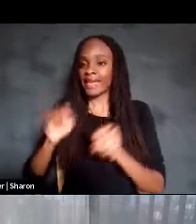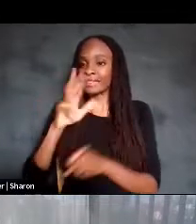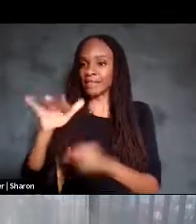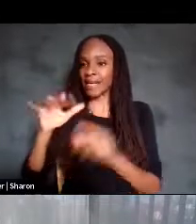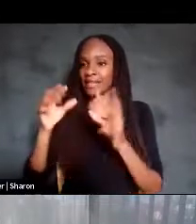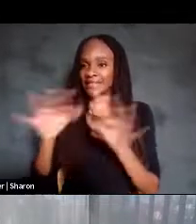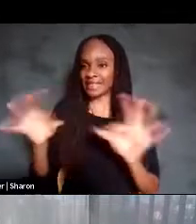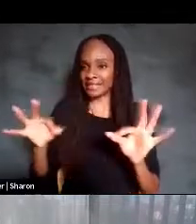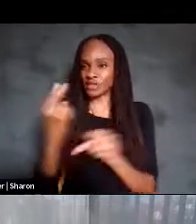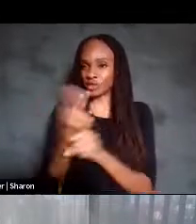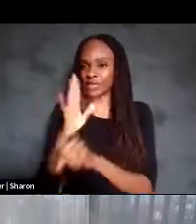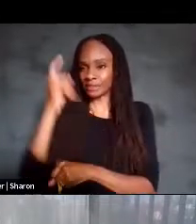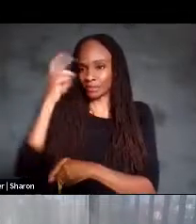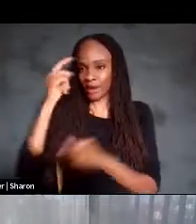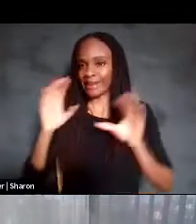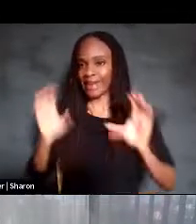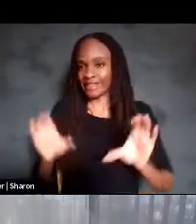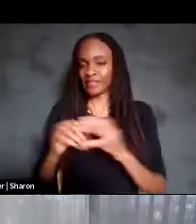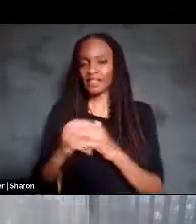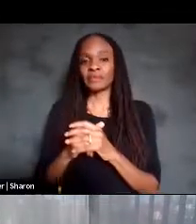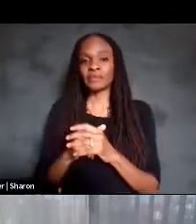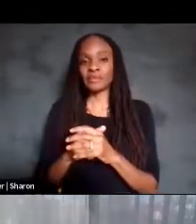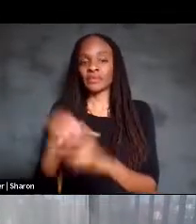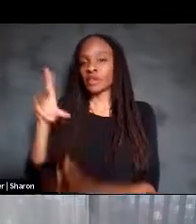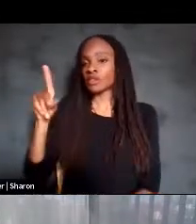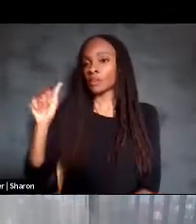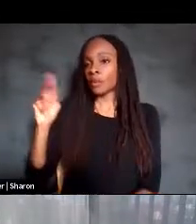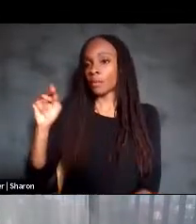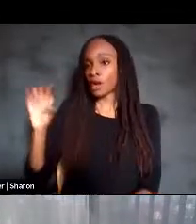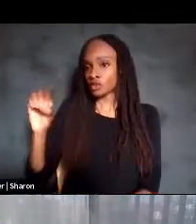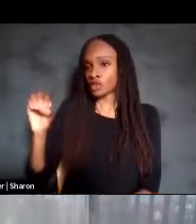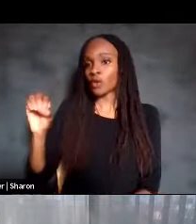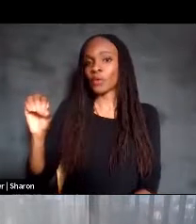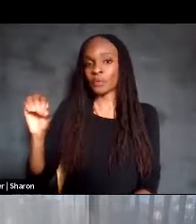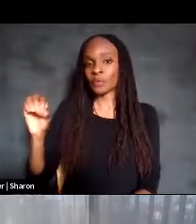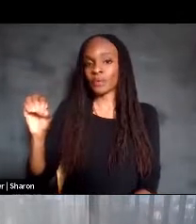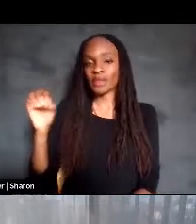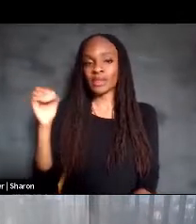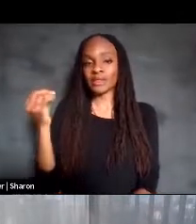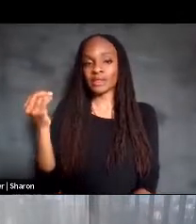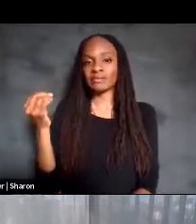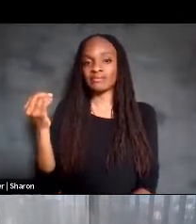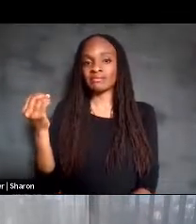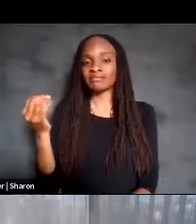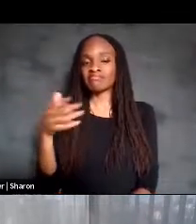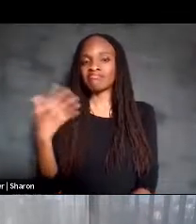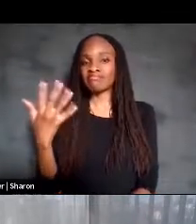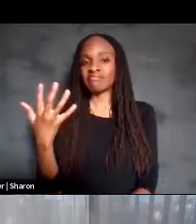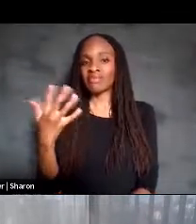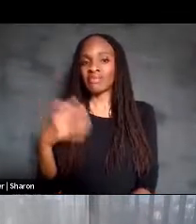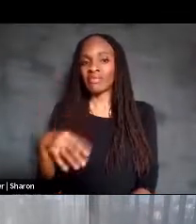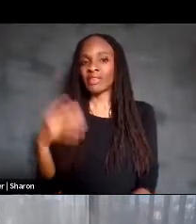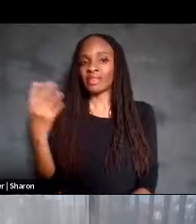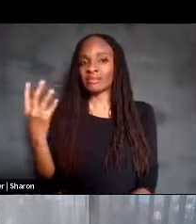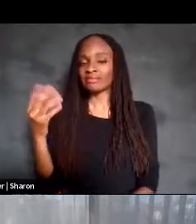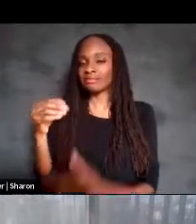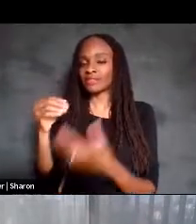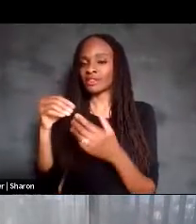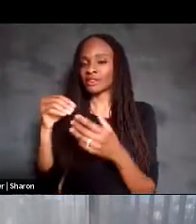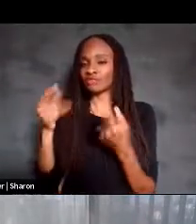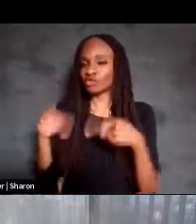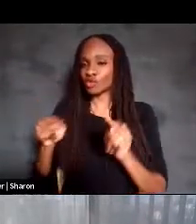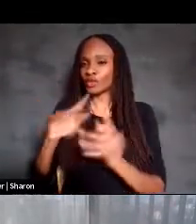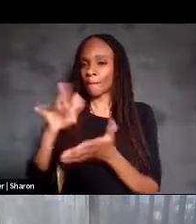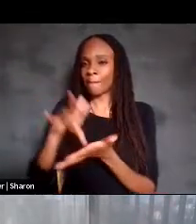And so here we have Pancho. This was during the kind of the midst of the pandemic and